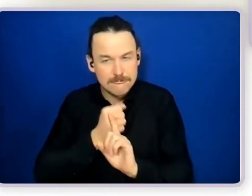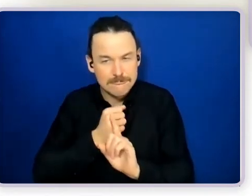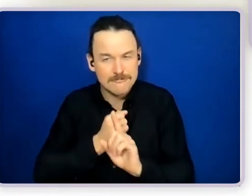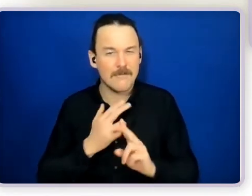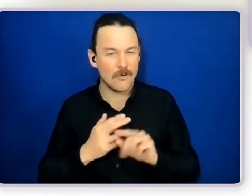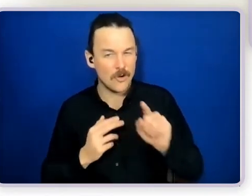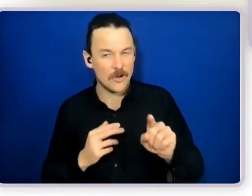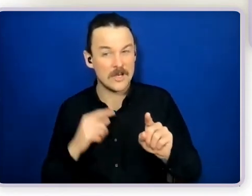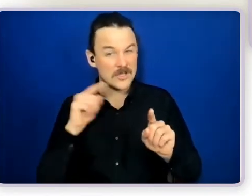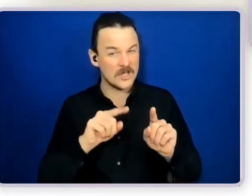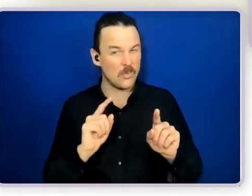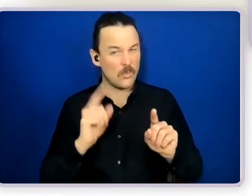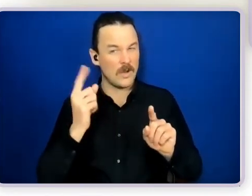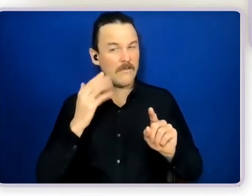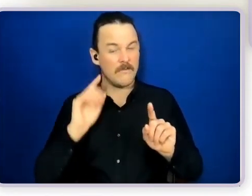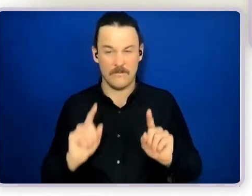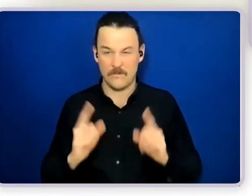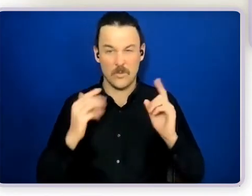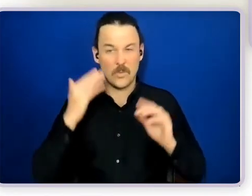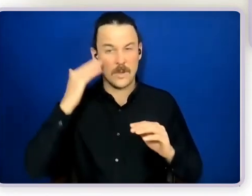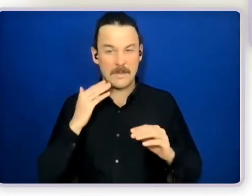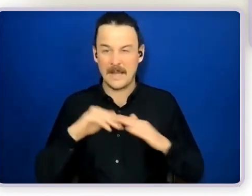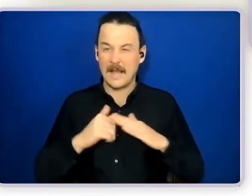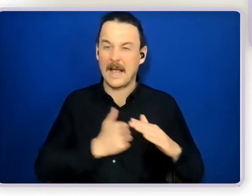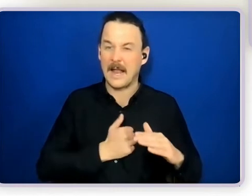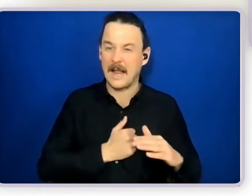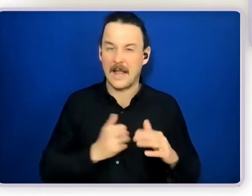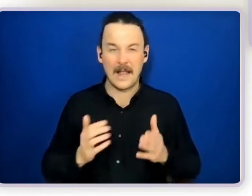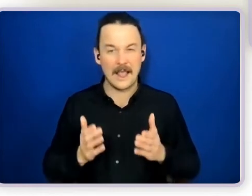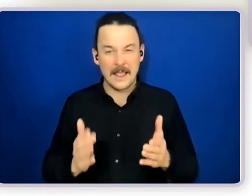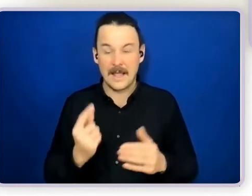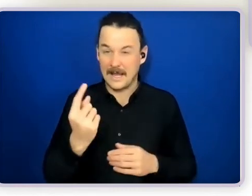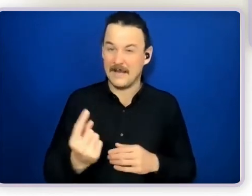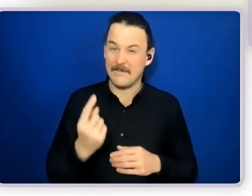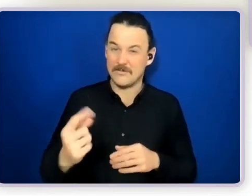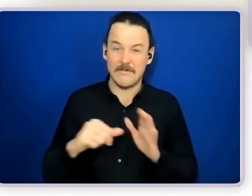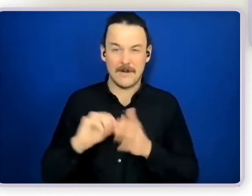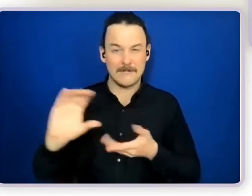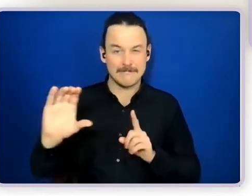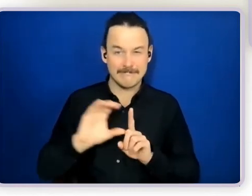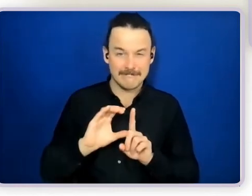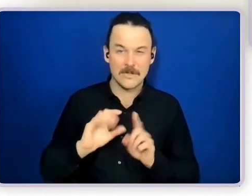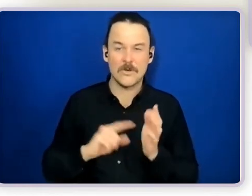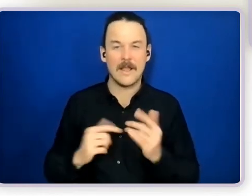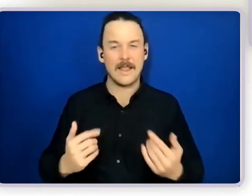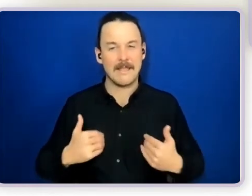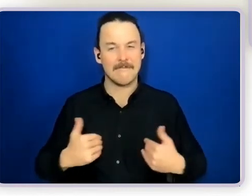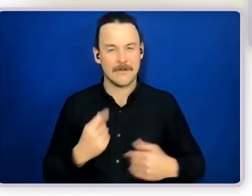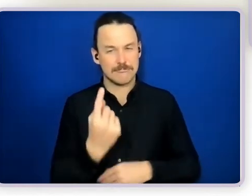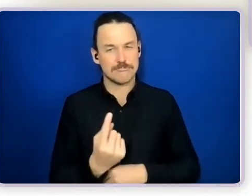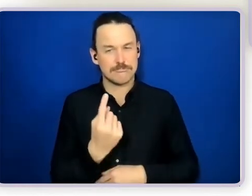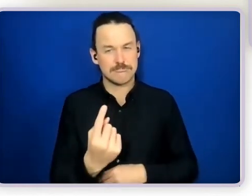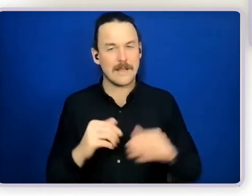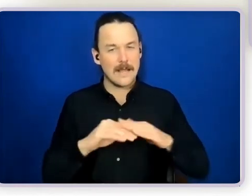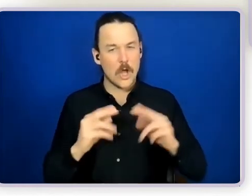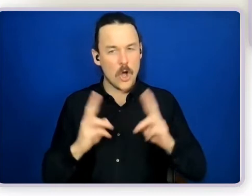Canada, that enabled individual funding in order to live in her own home with the support that she required to sustain